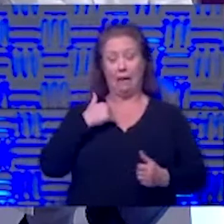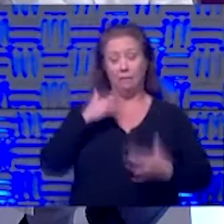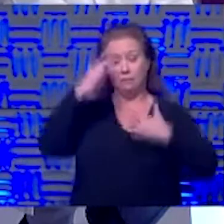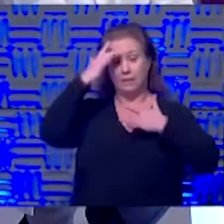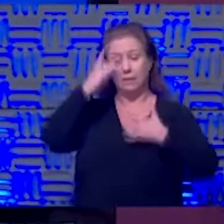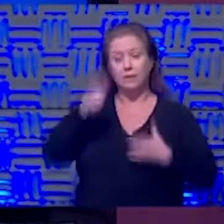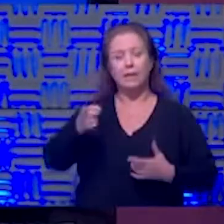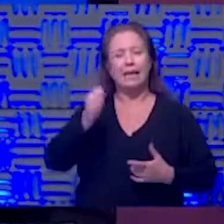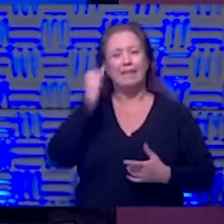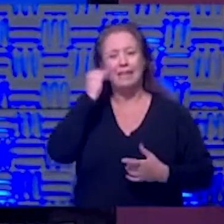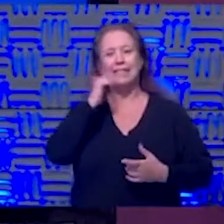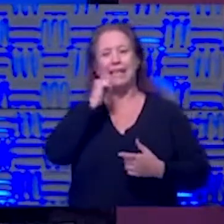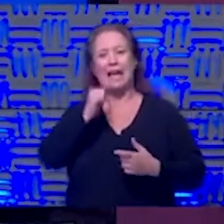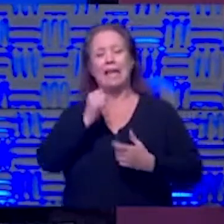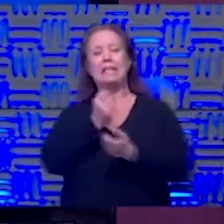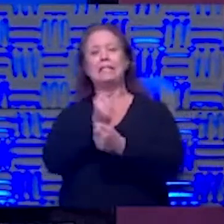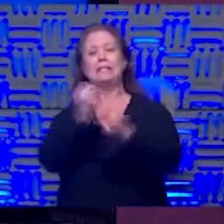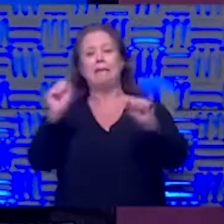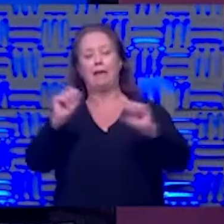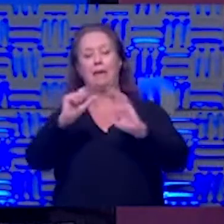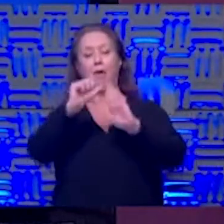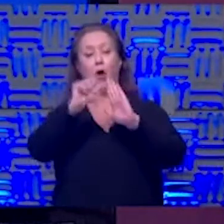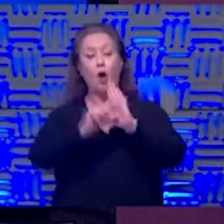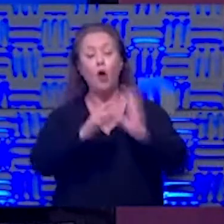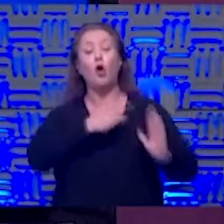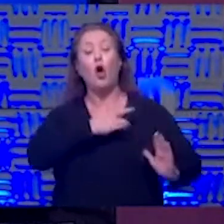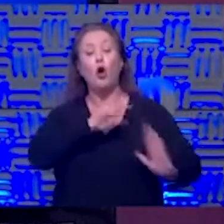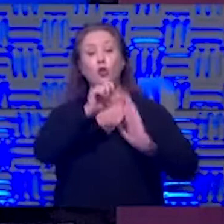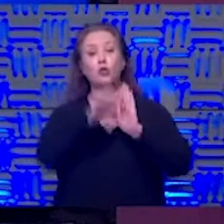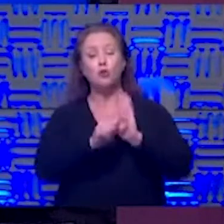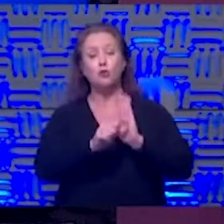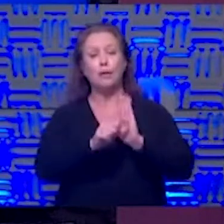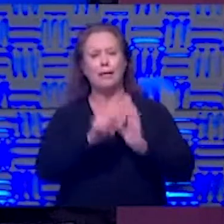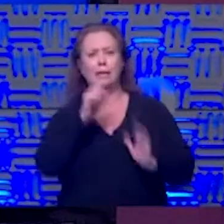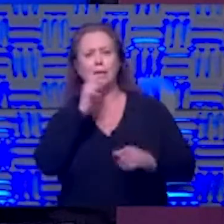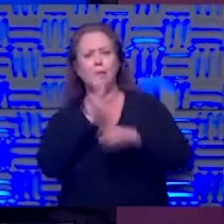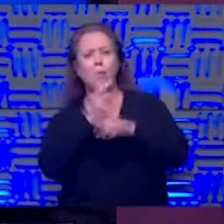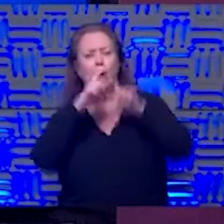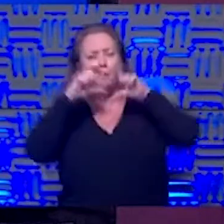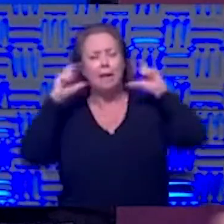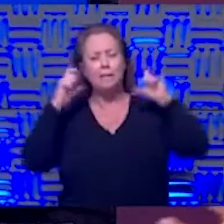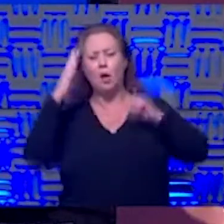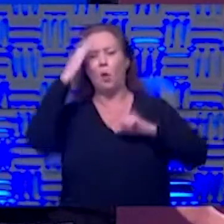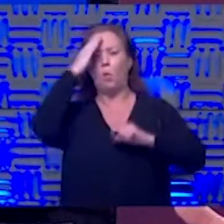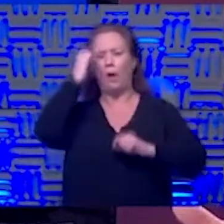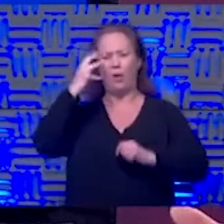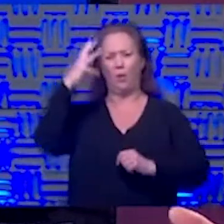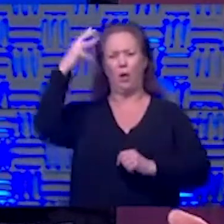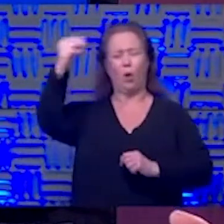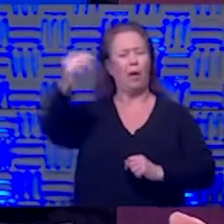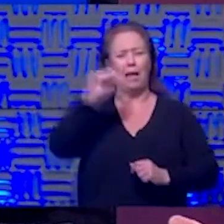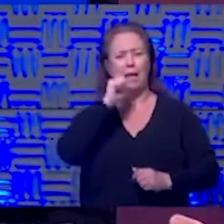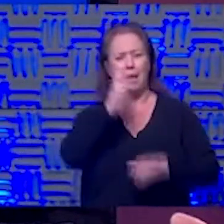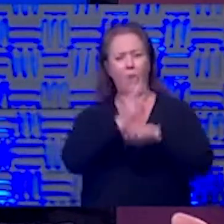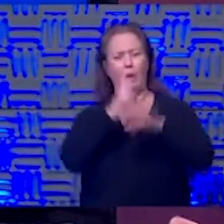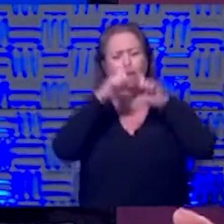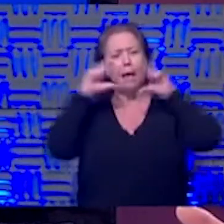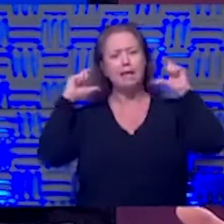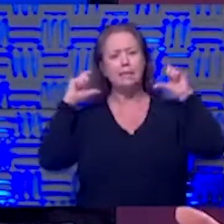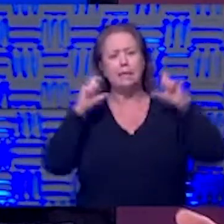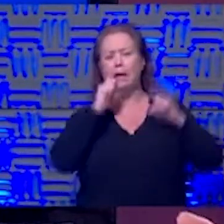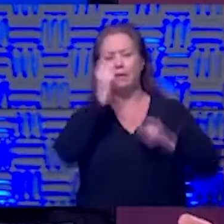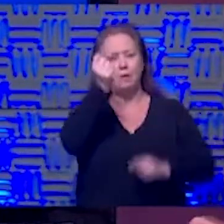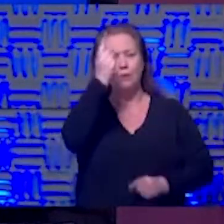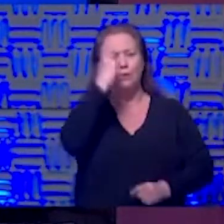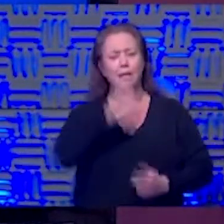if it's not safe to have open heart surgery with a surgeon who doesn't wear a mask why do you want to go out and not wear a mask i